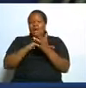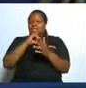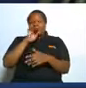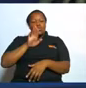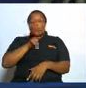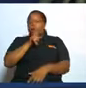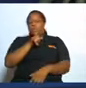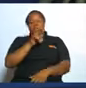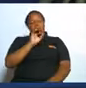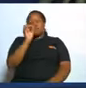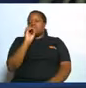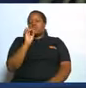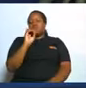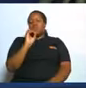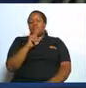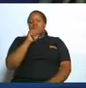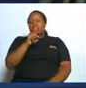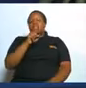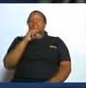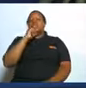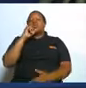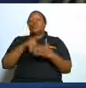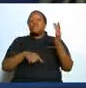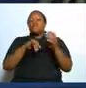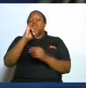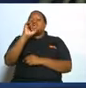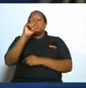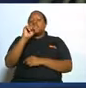woman it's an investor